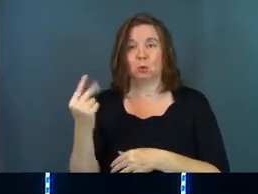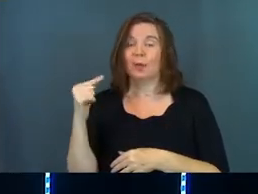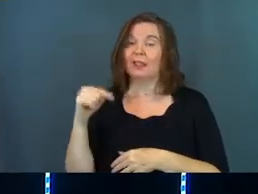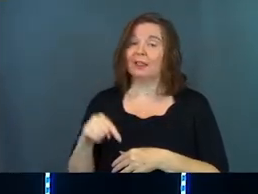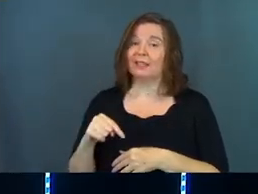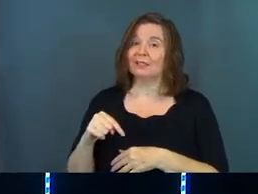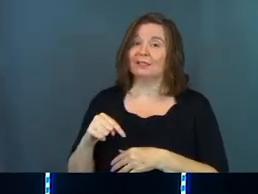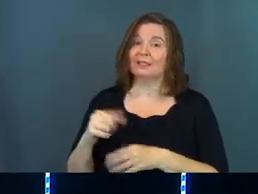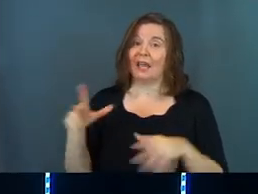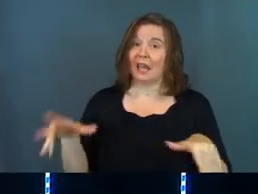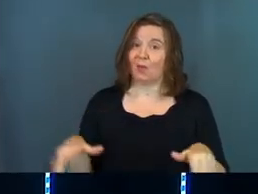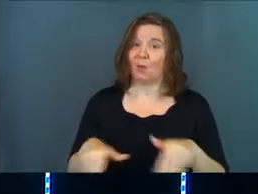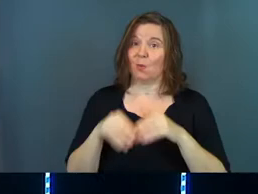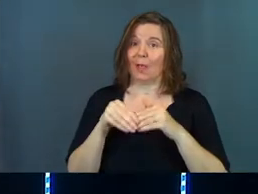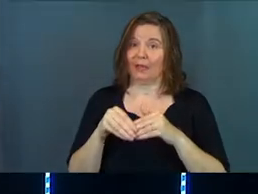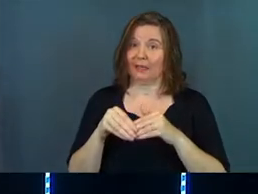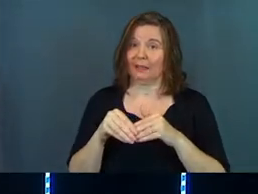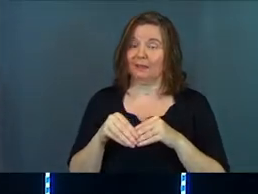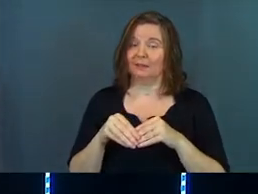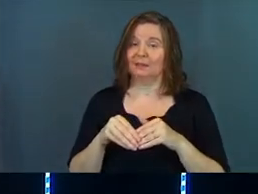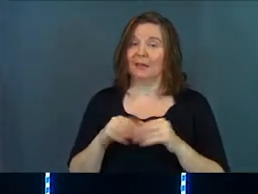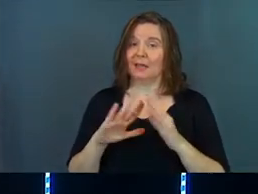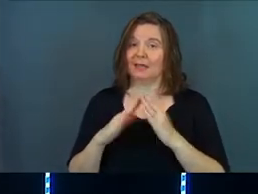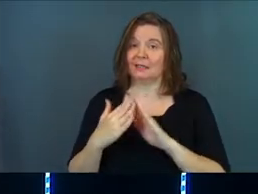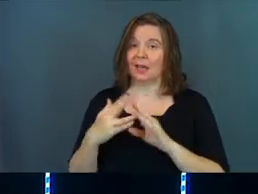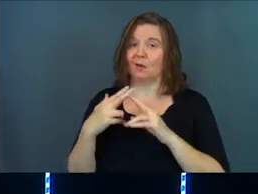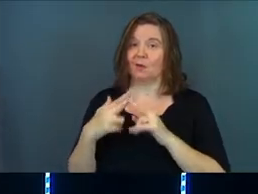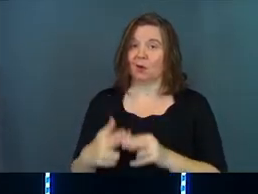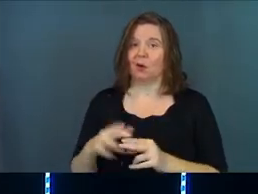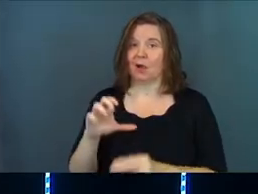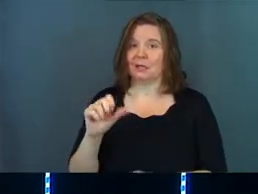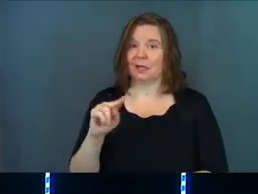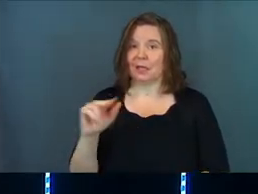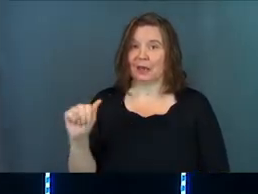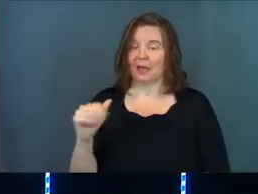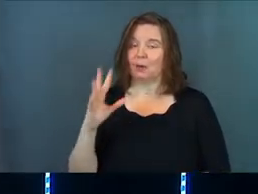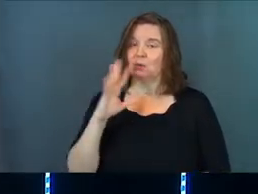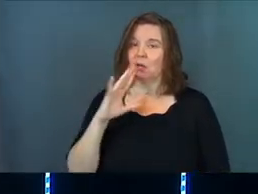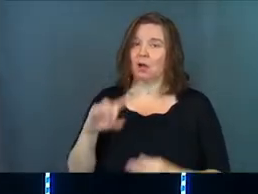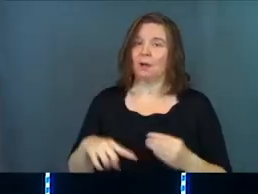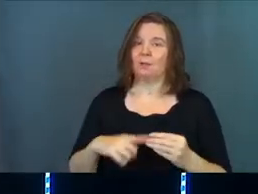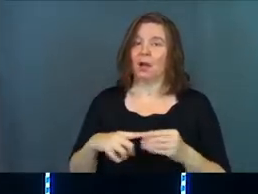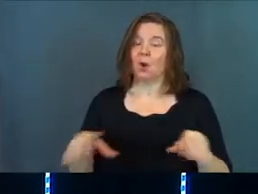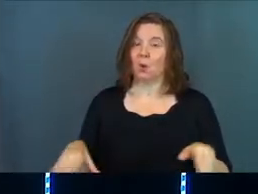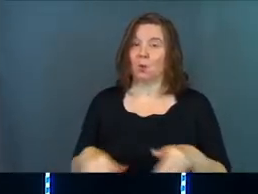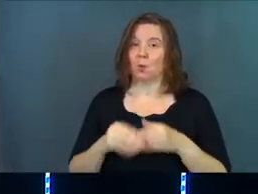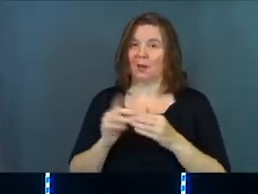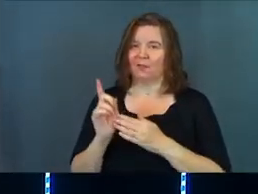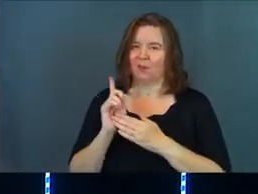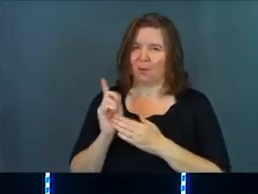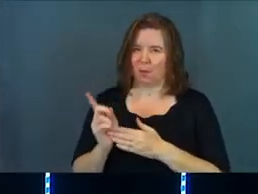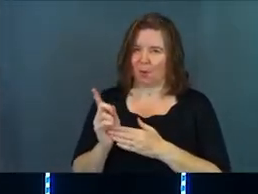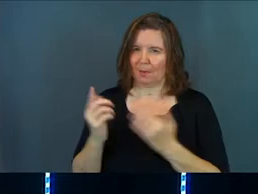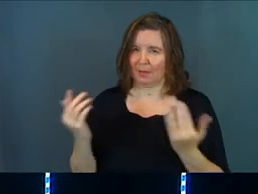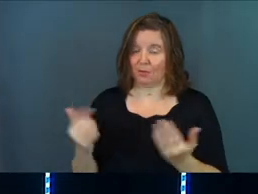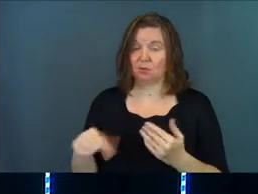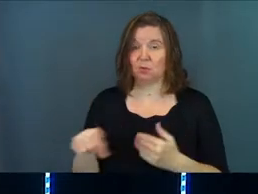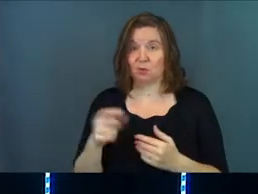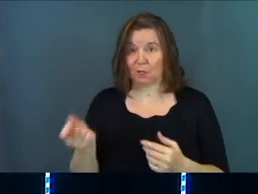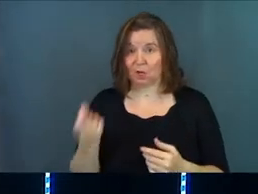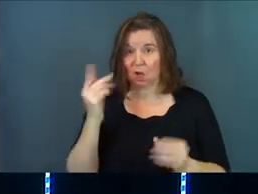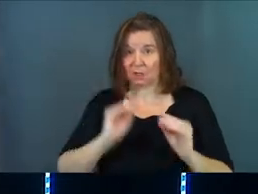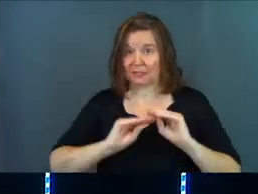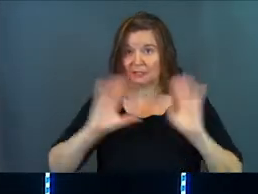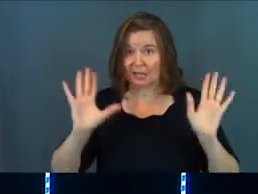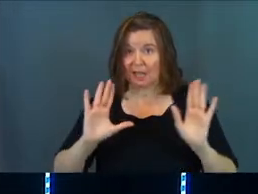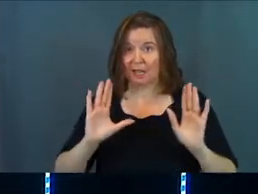This is a wedding. This is a wedding in a town called Cana. And we need to talk about weddings for just a moment here so that you can